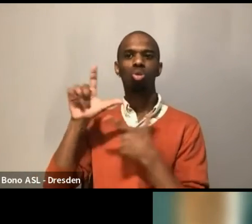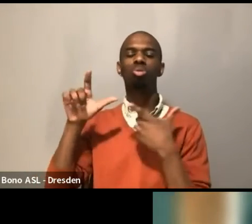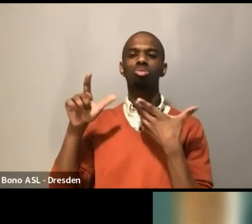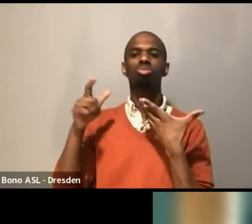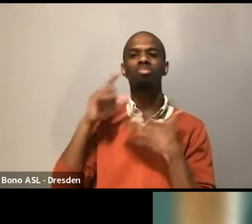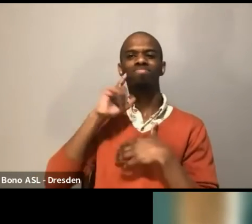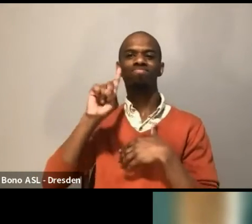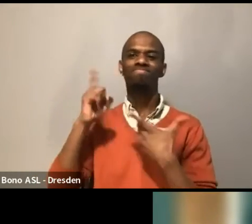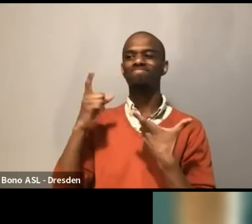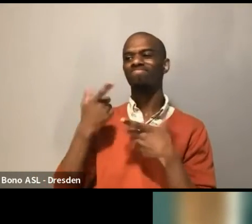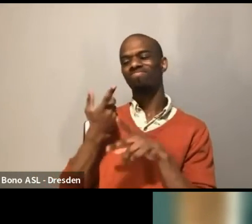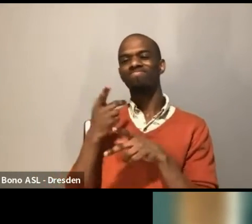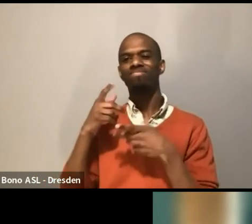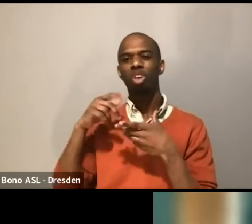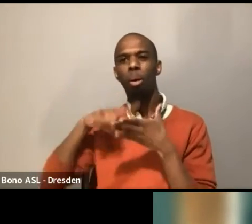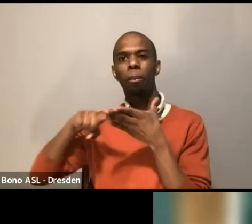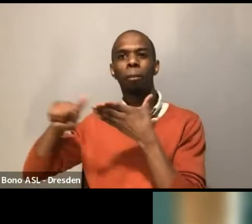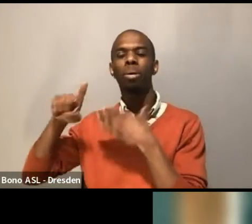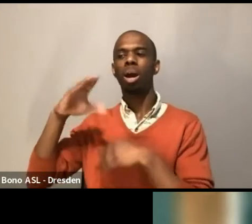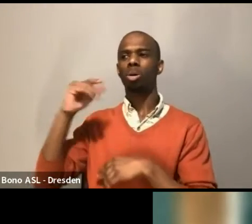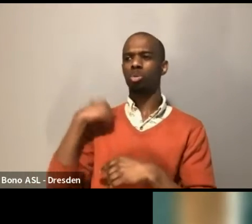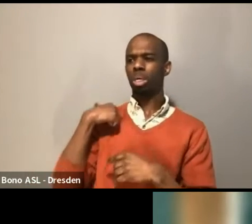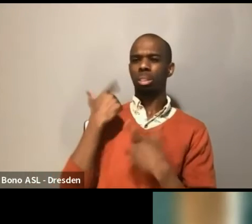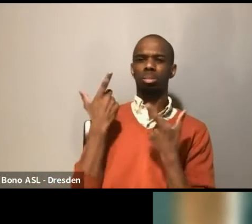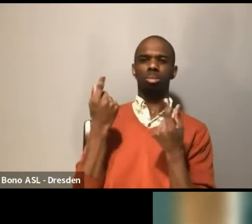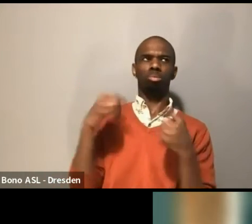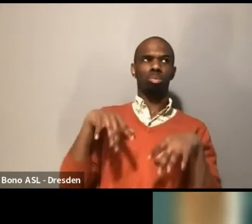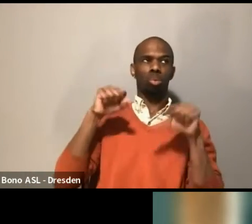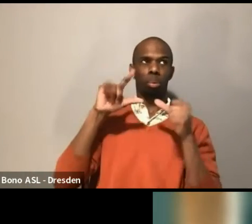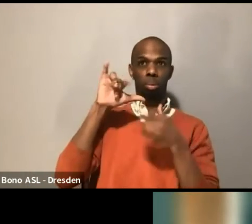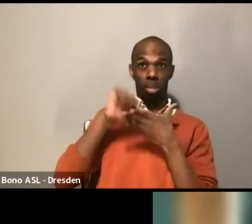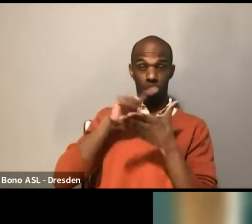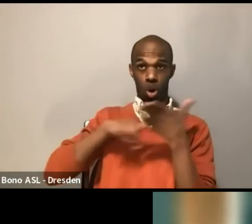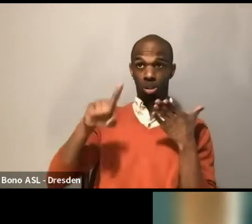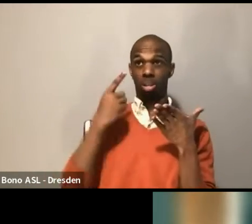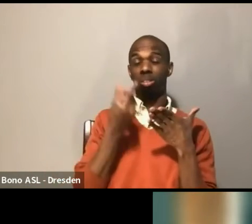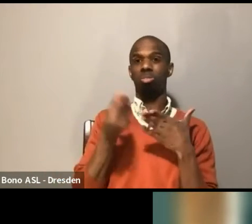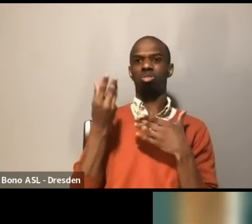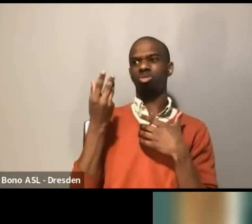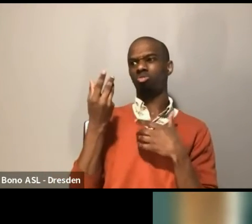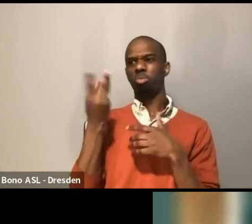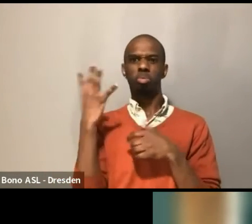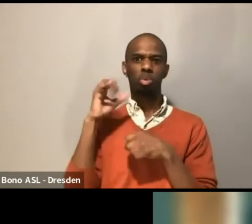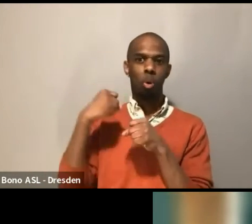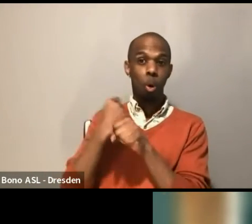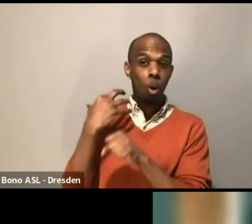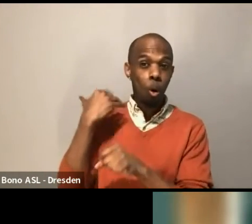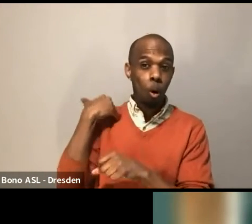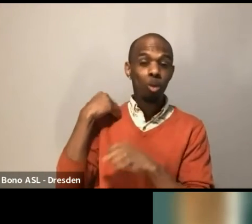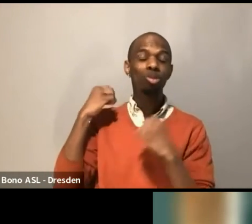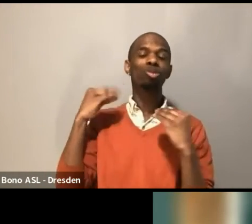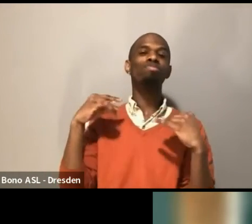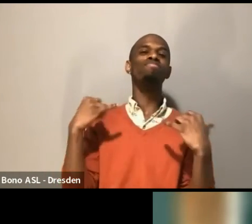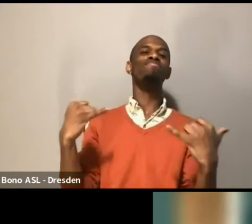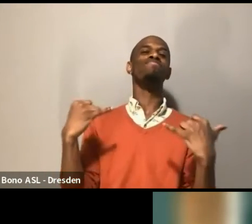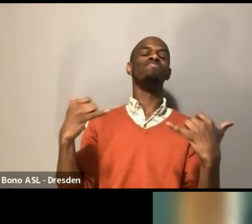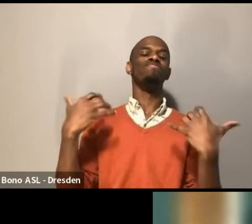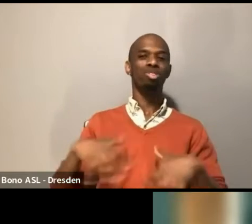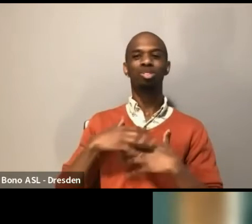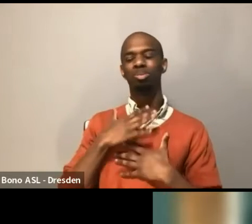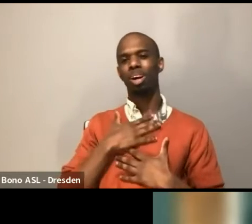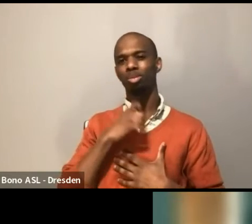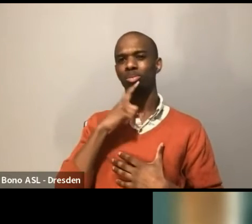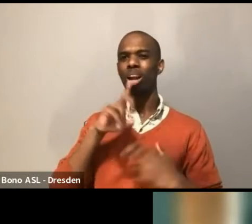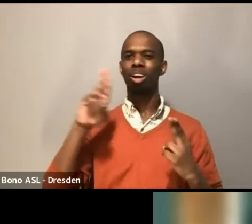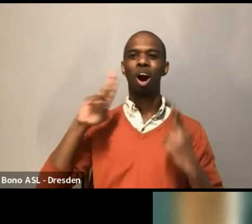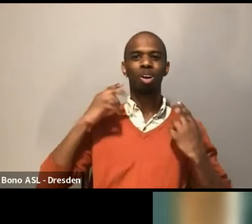with the Playwrights Realm. It is my absolute joy to introduce our workshop lab